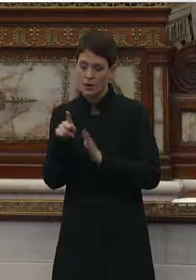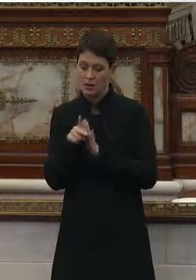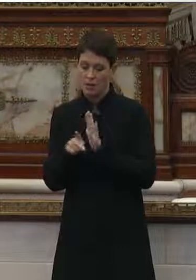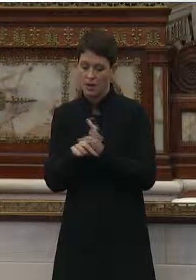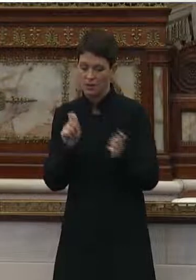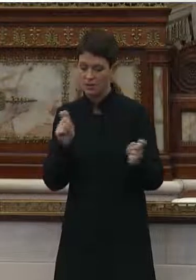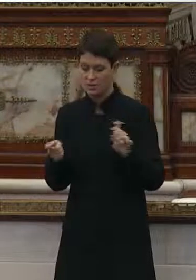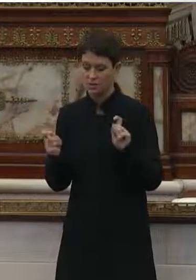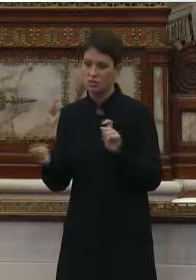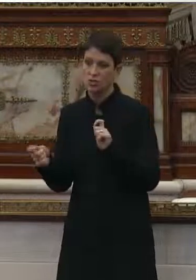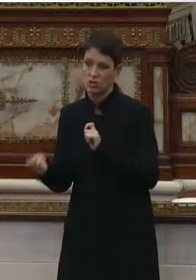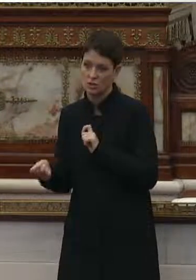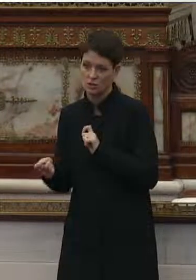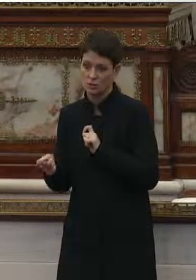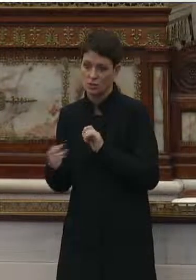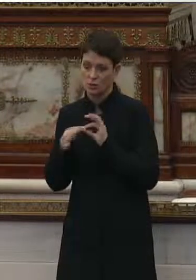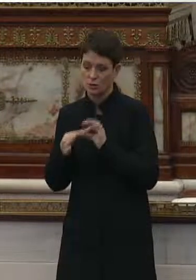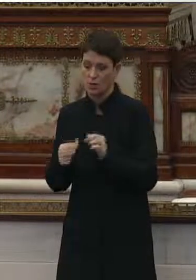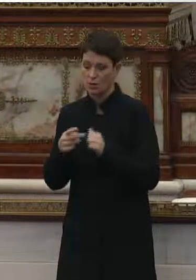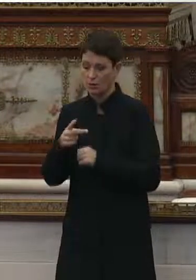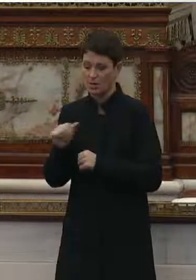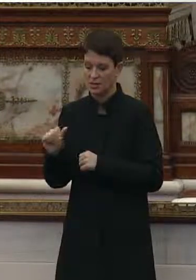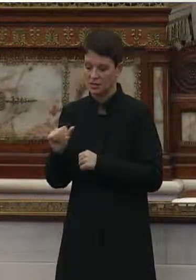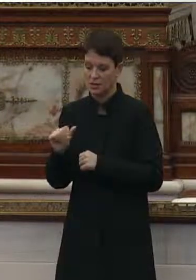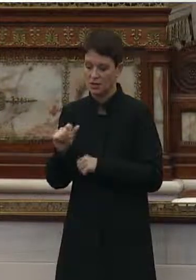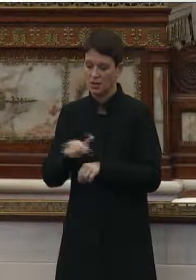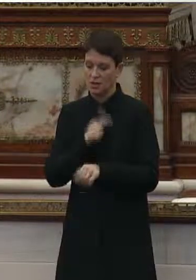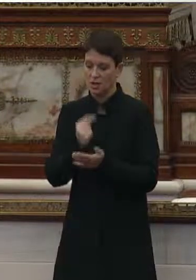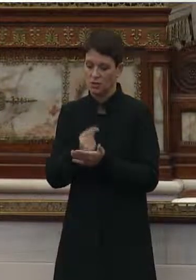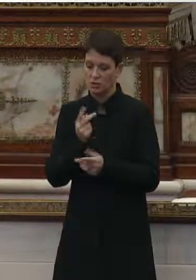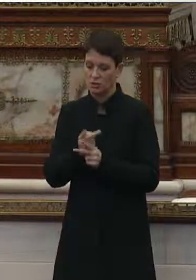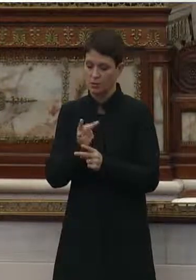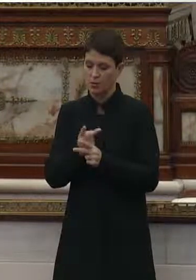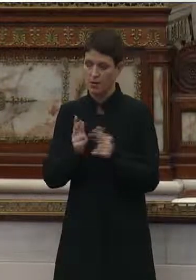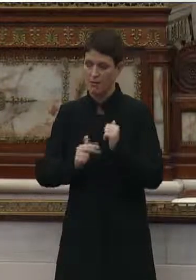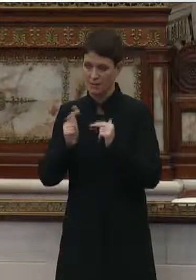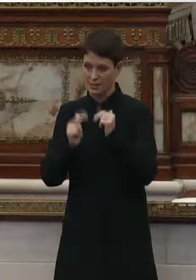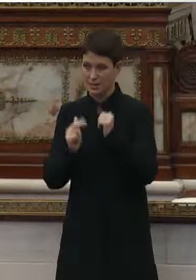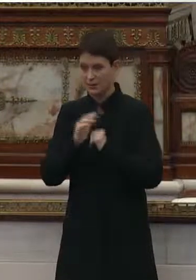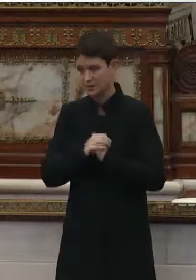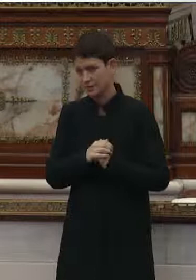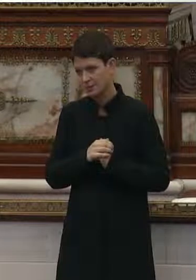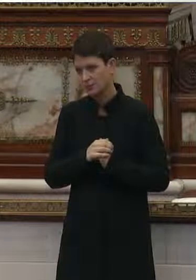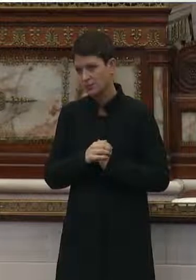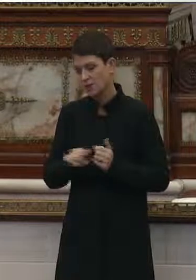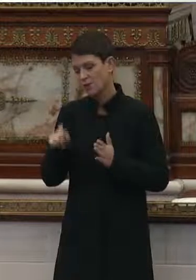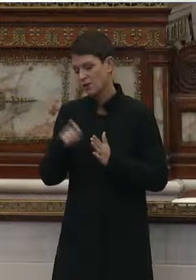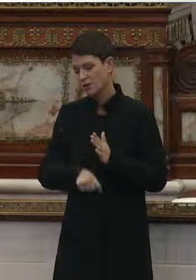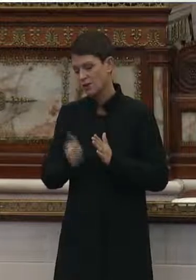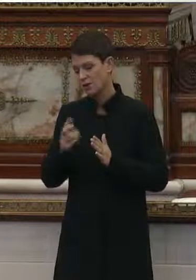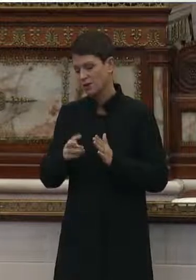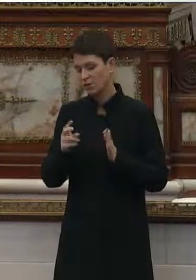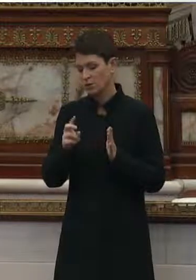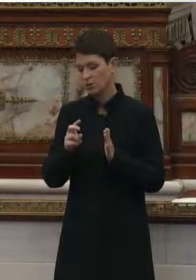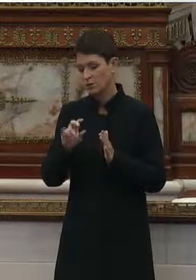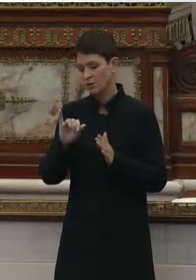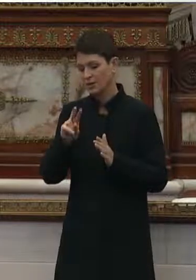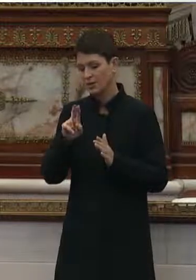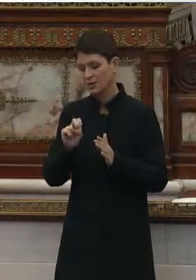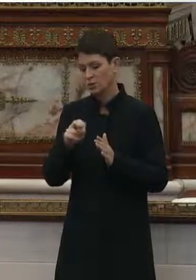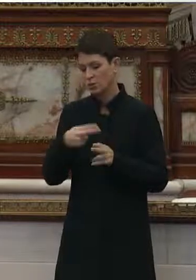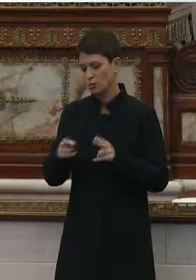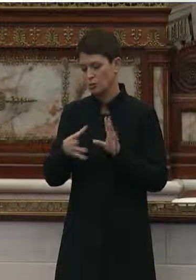changes around Pennsylvania's long-term care facilities. And we've written a couple of issue briefs,